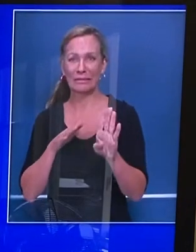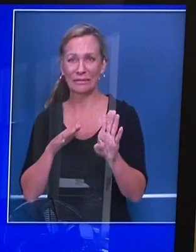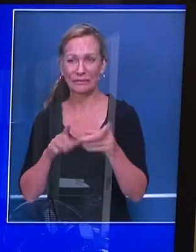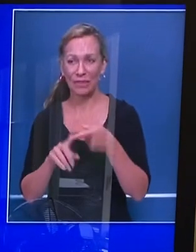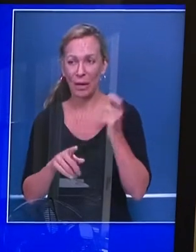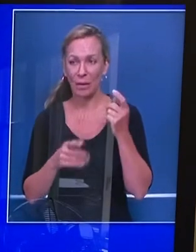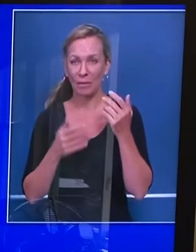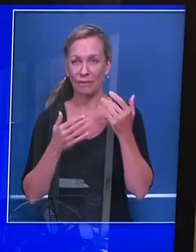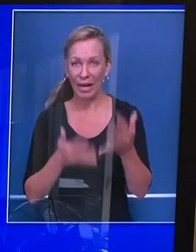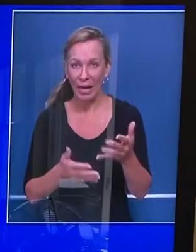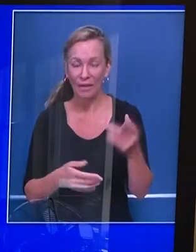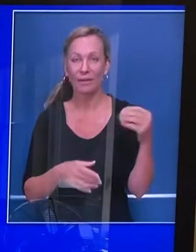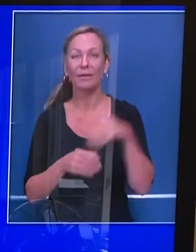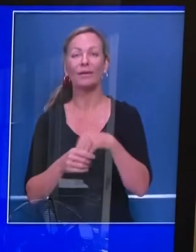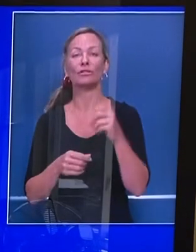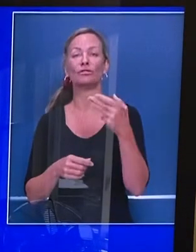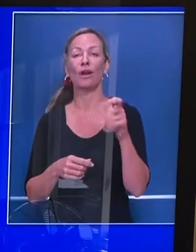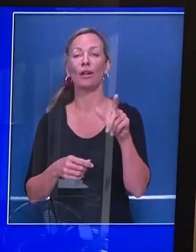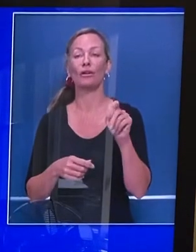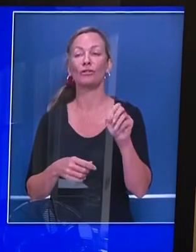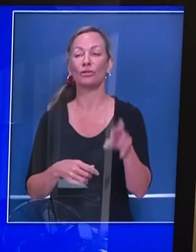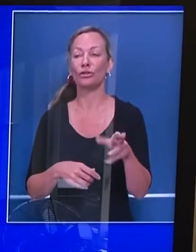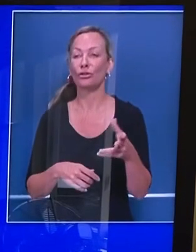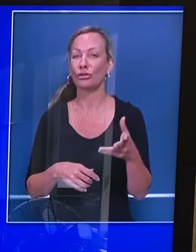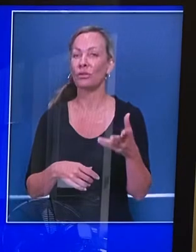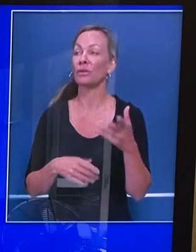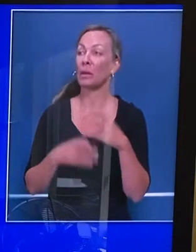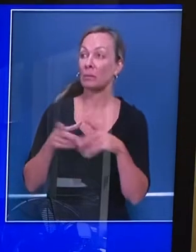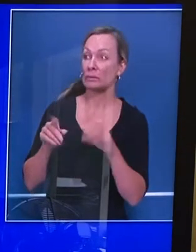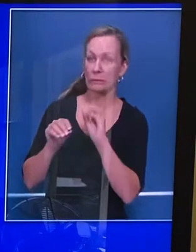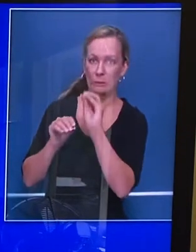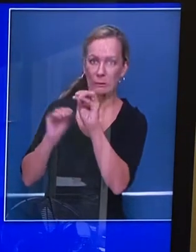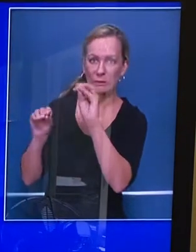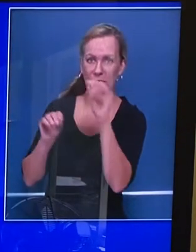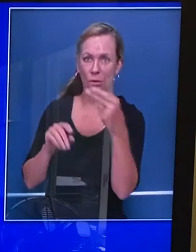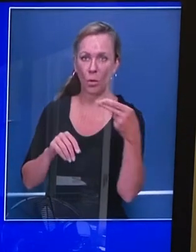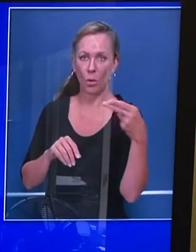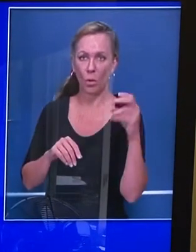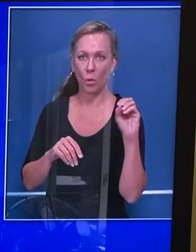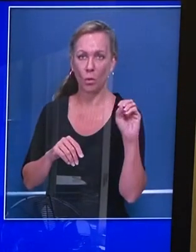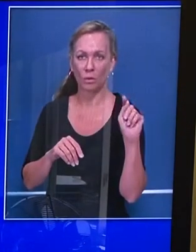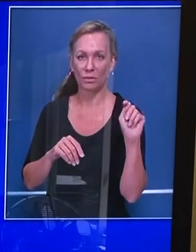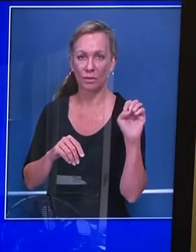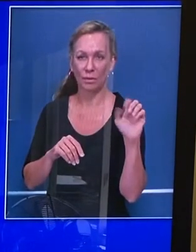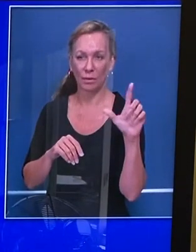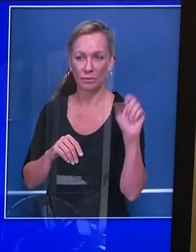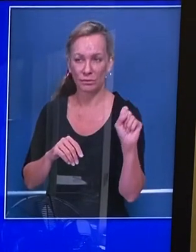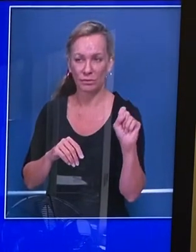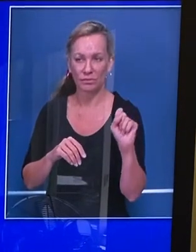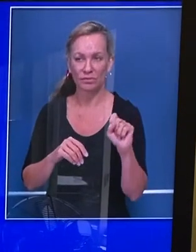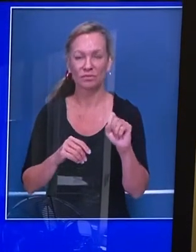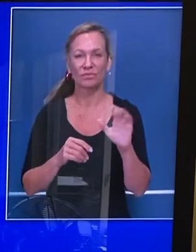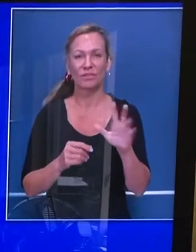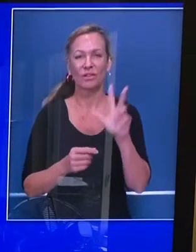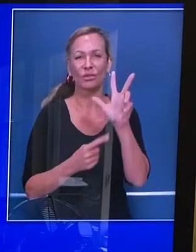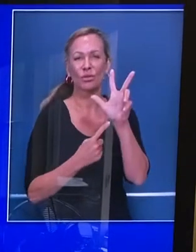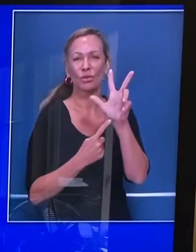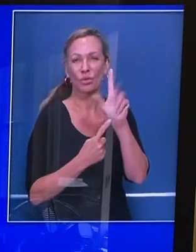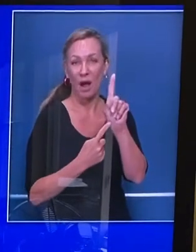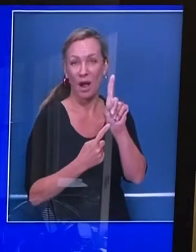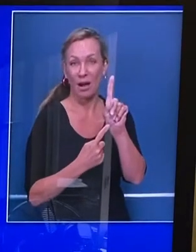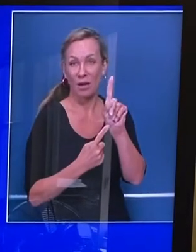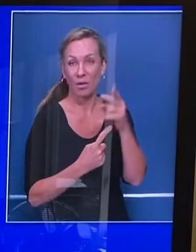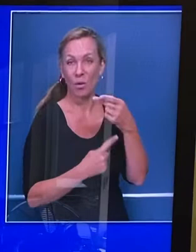evacuated into hotels. We now have 31 hotels, close to 1,500 people that are in those hotel